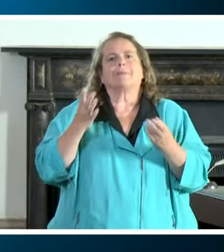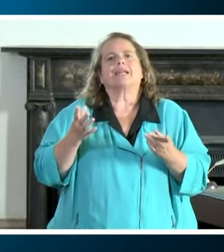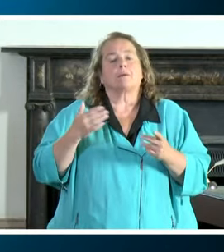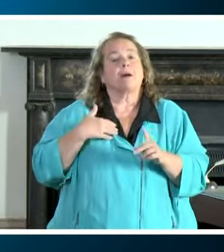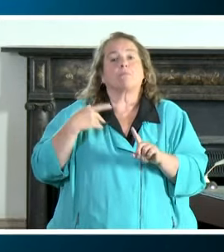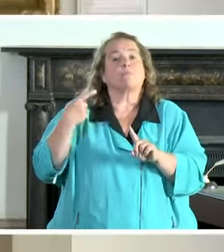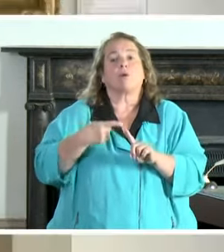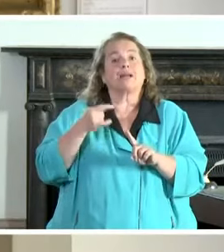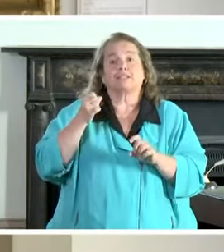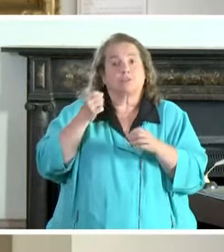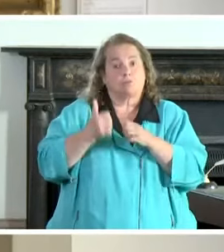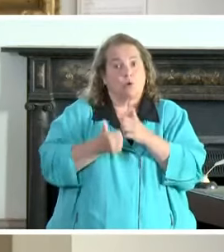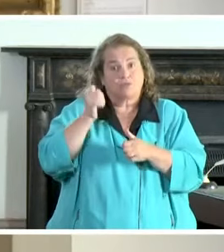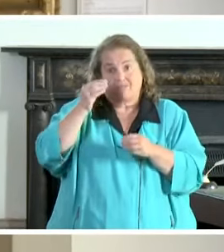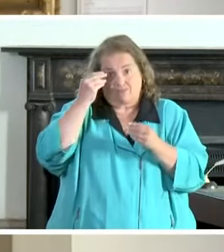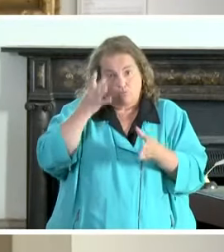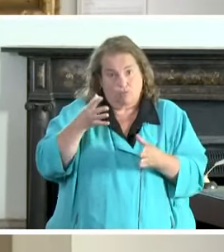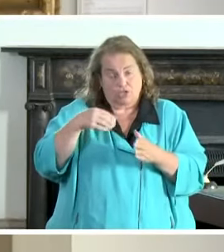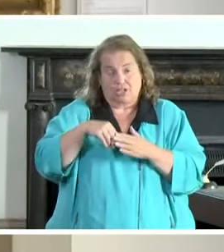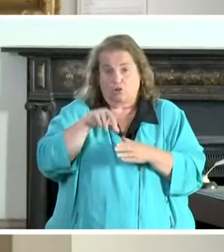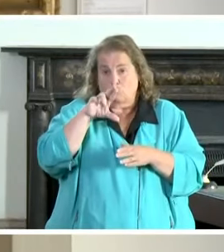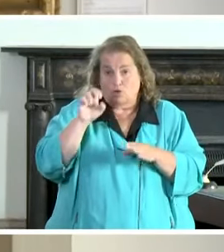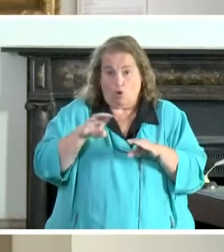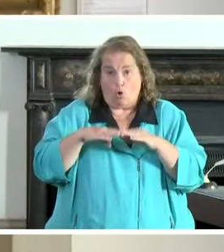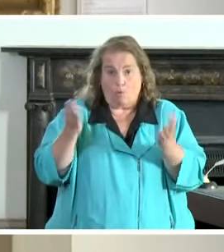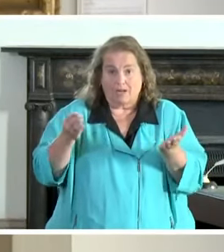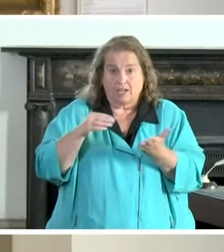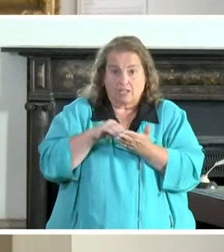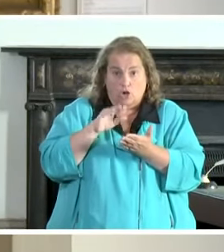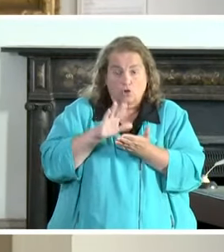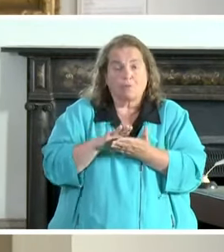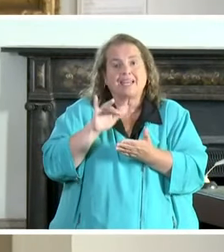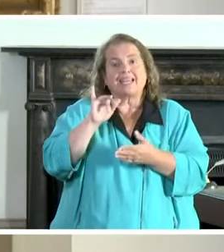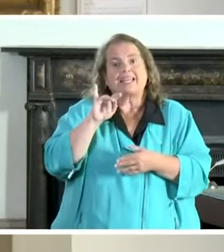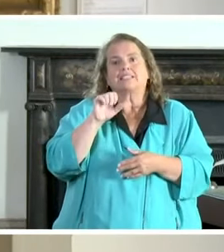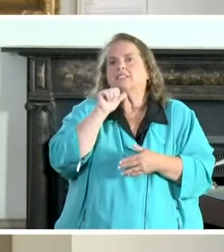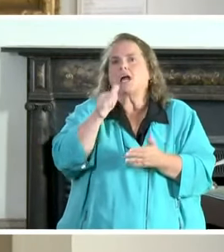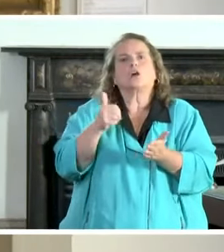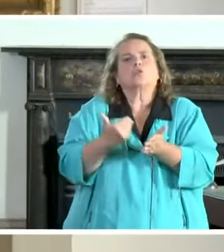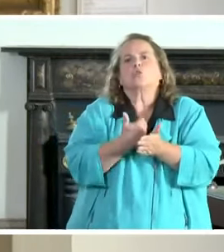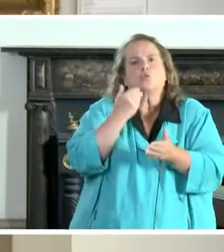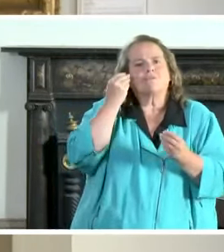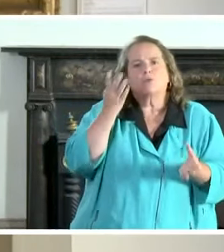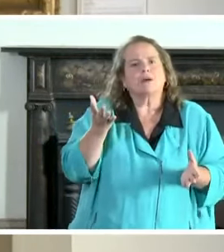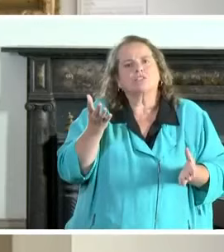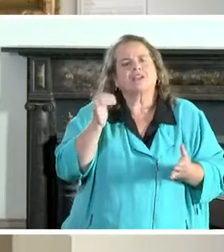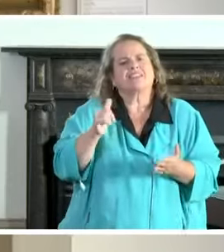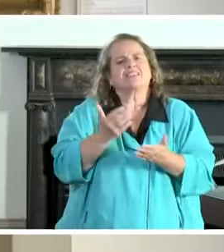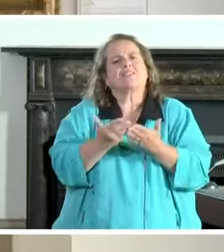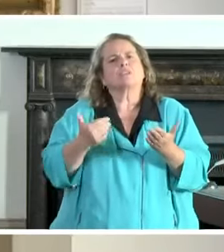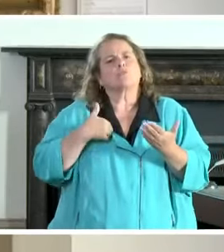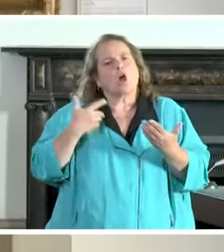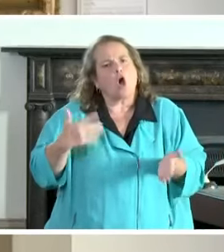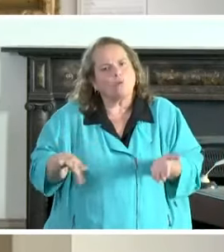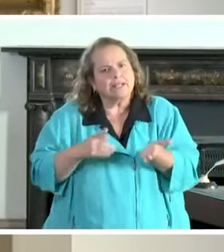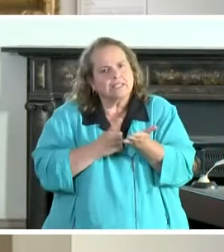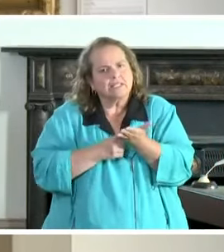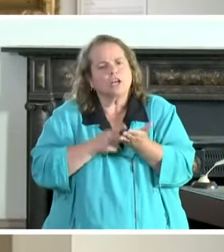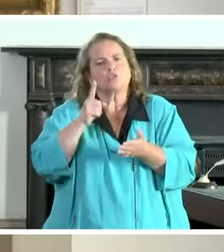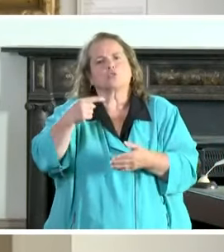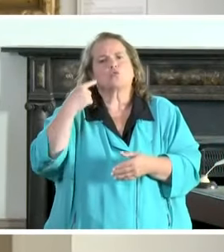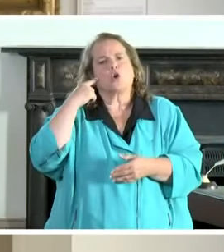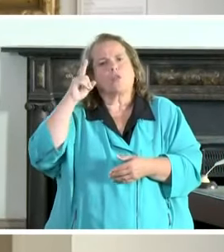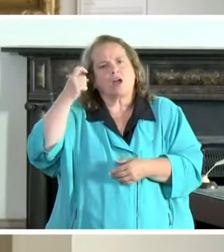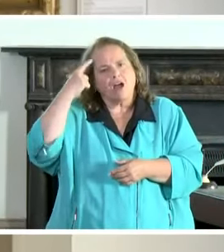is most of the information in this reopening document it is not new information these are things we've talked about you've heard the governor